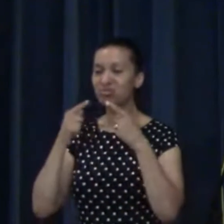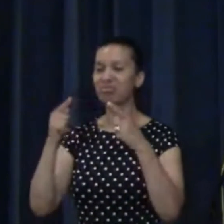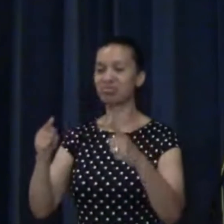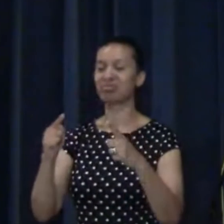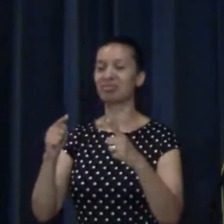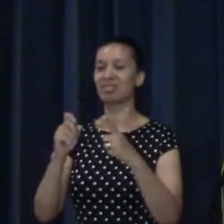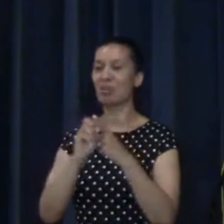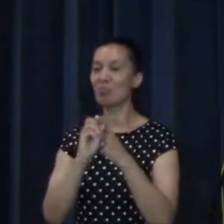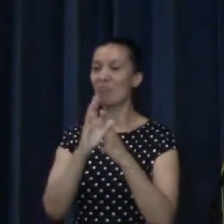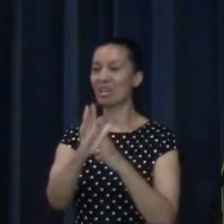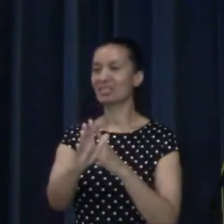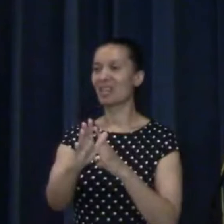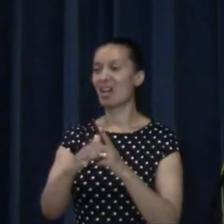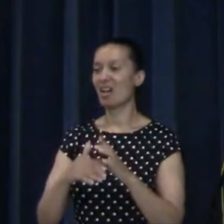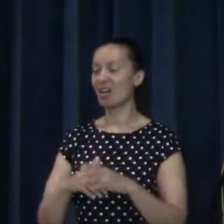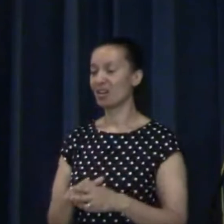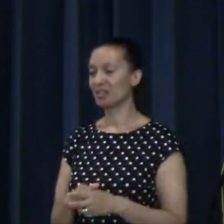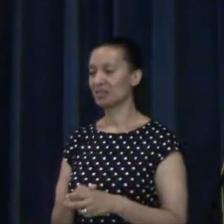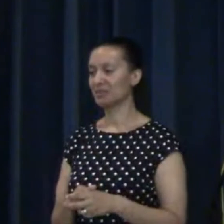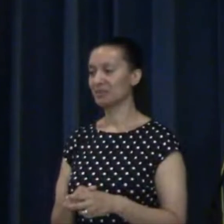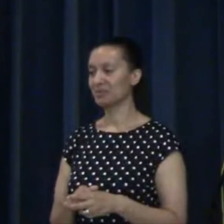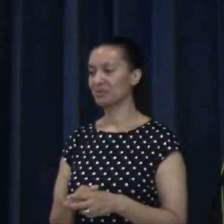And when you think of an ambassador,